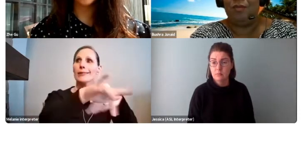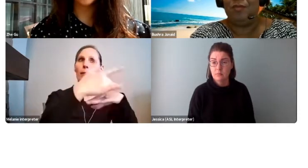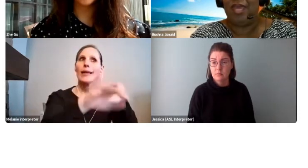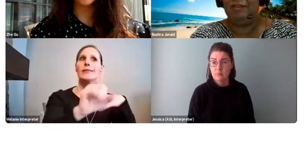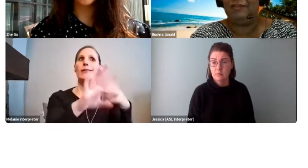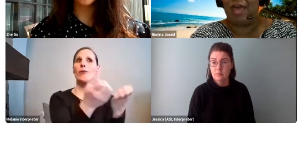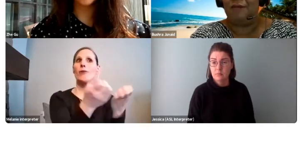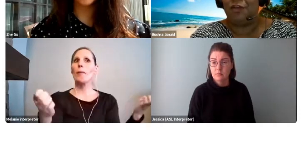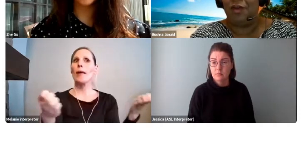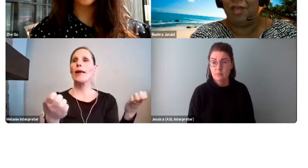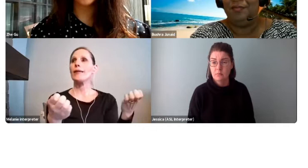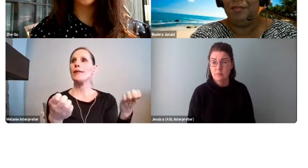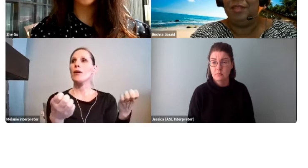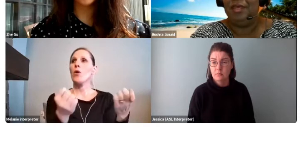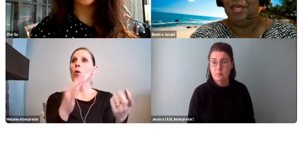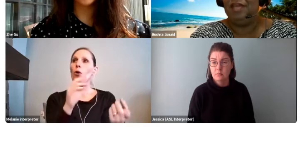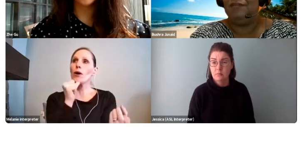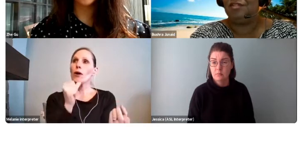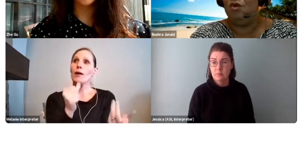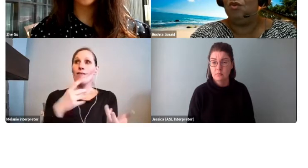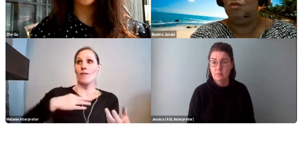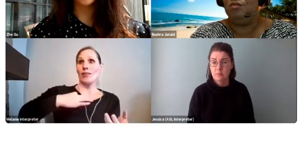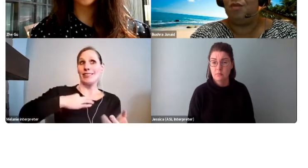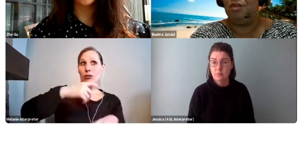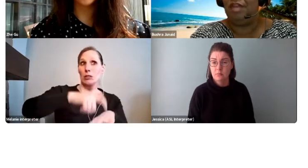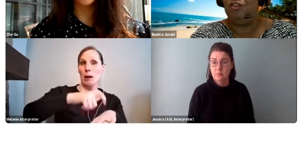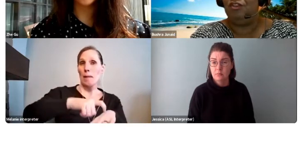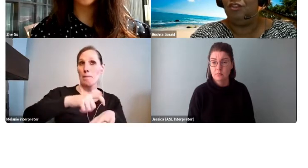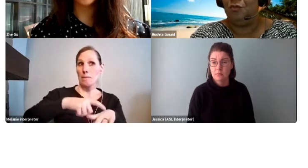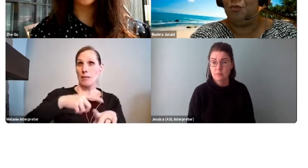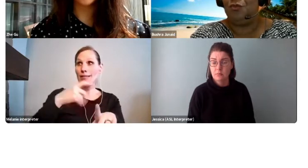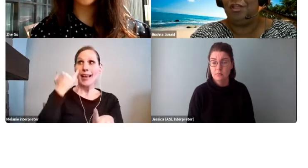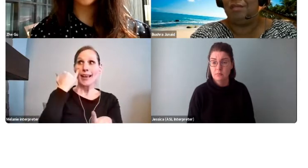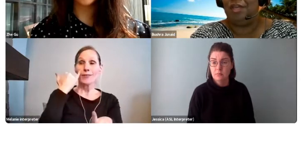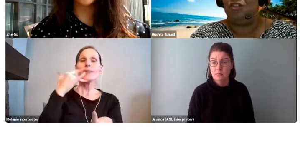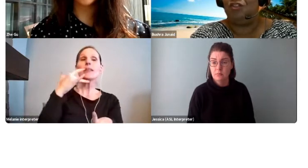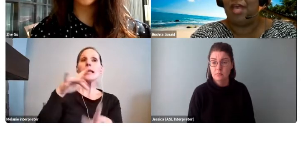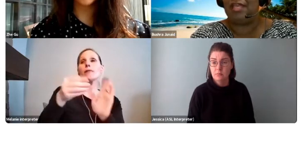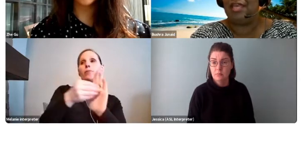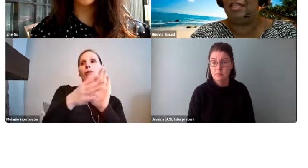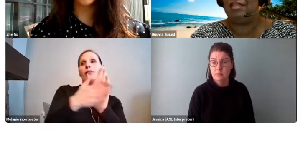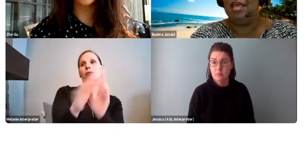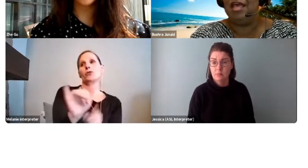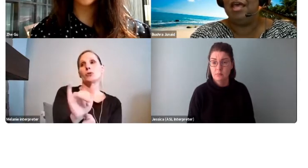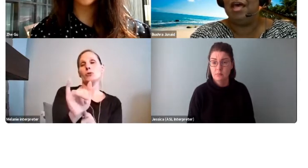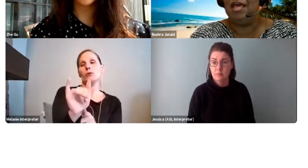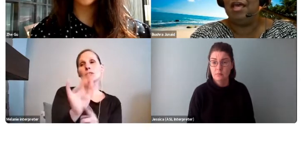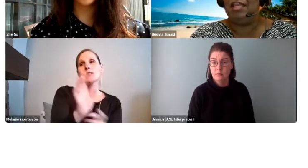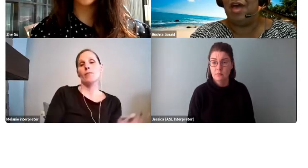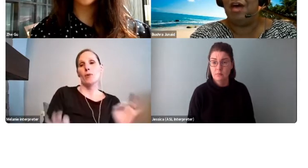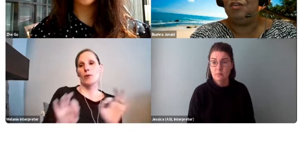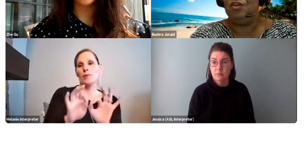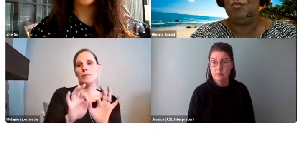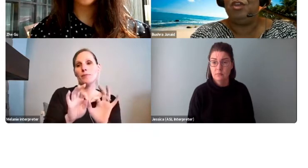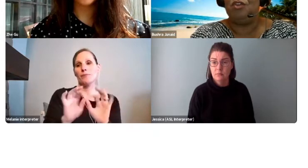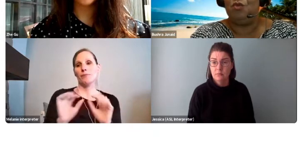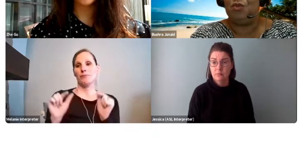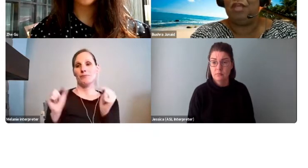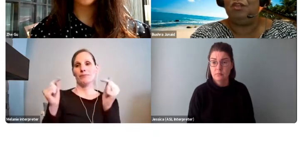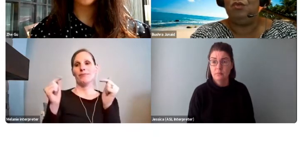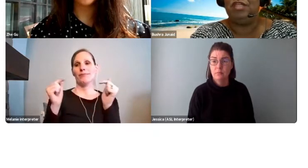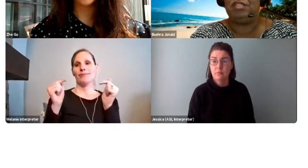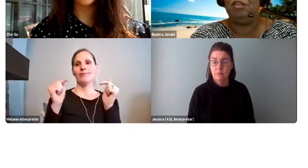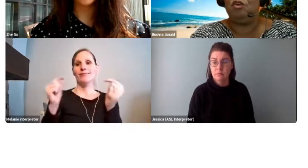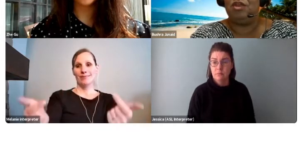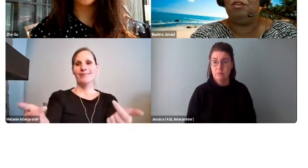or unpaid staff time? If so, you might want to mention, you would want to mention that and its value, but you